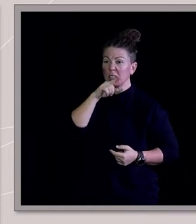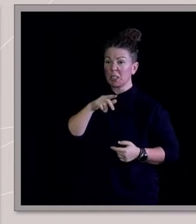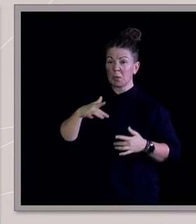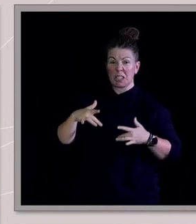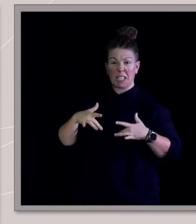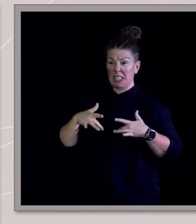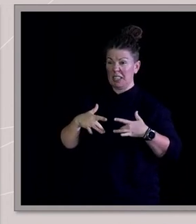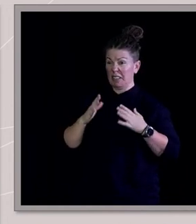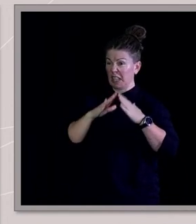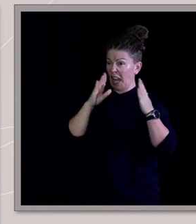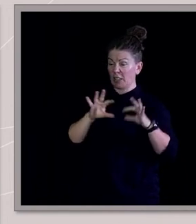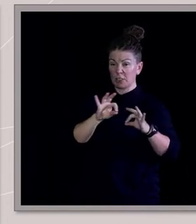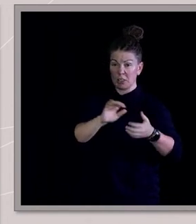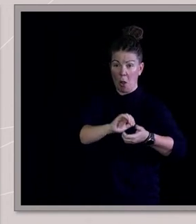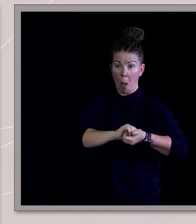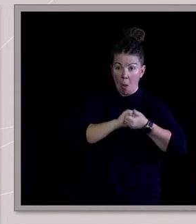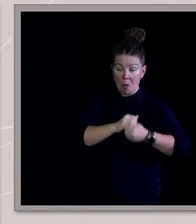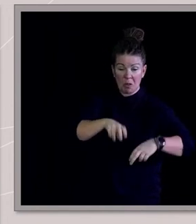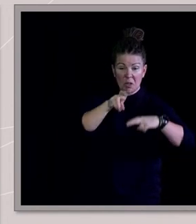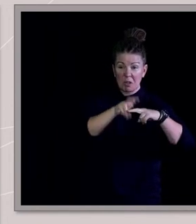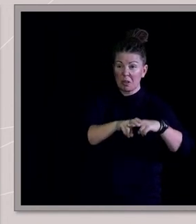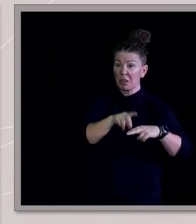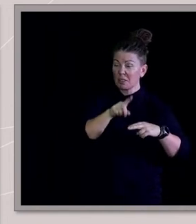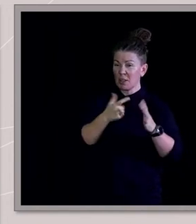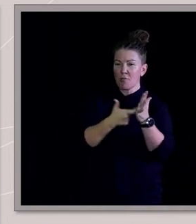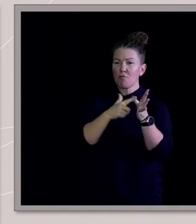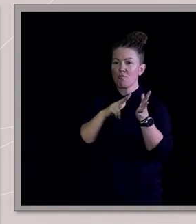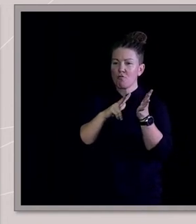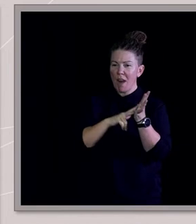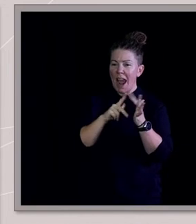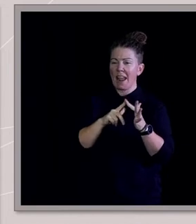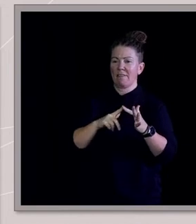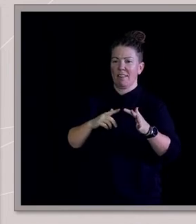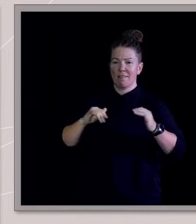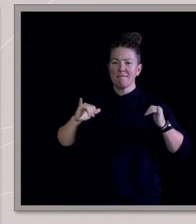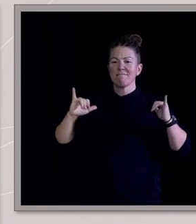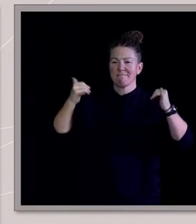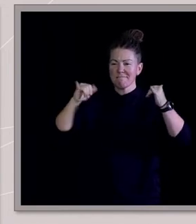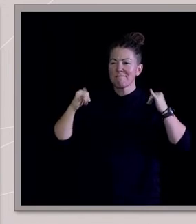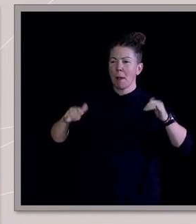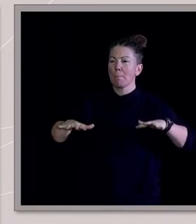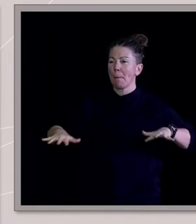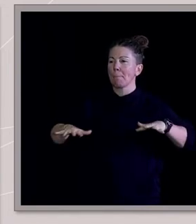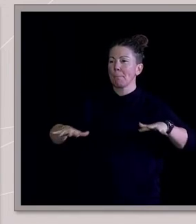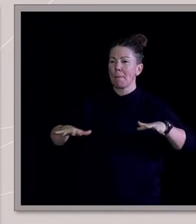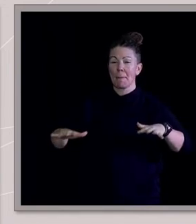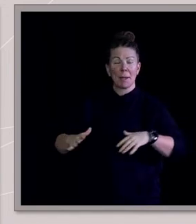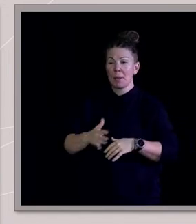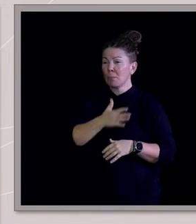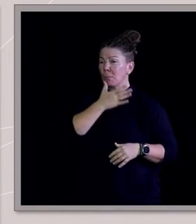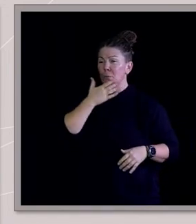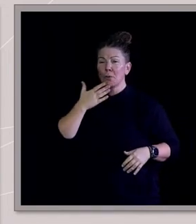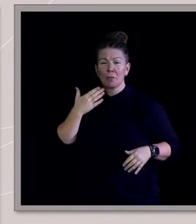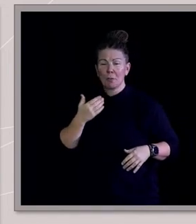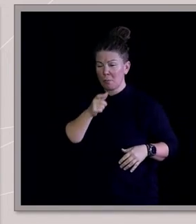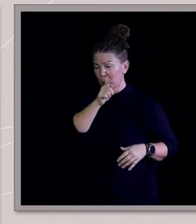Brixton in London and an absolute rave-loving party animal and one of the beautiful, most beautiful, nicest people